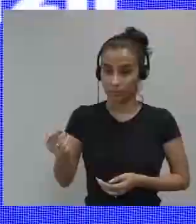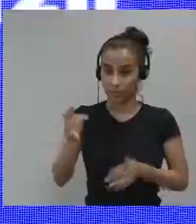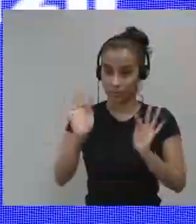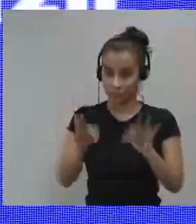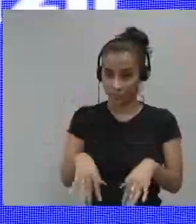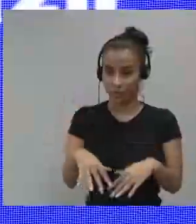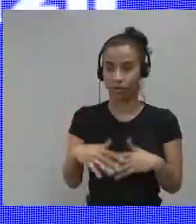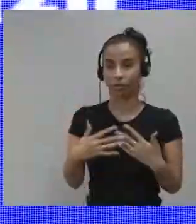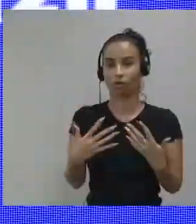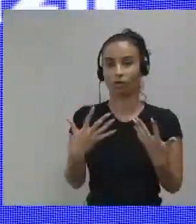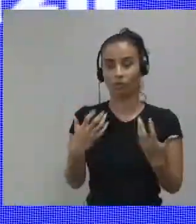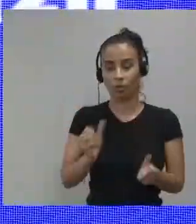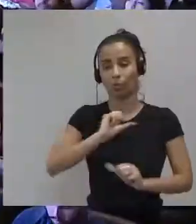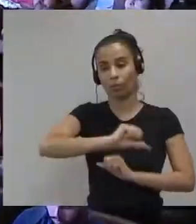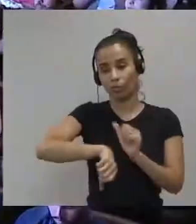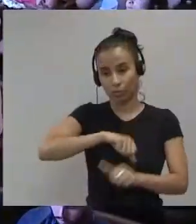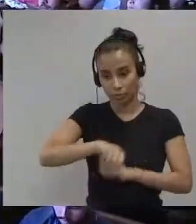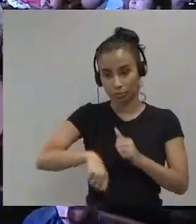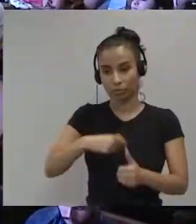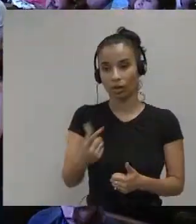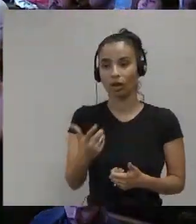thank you thanks